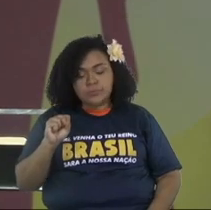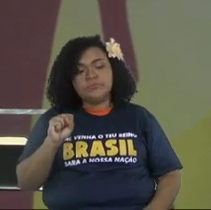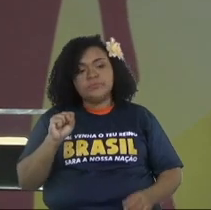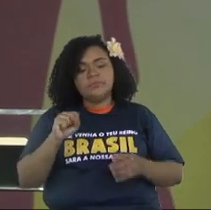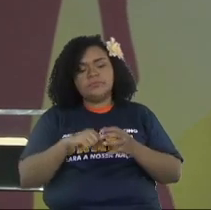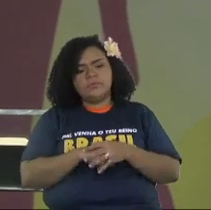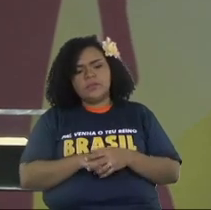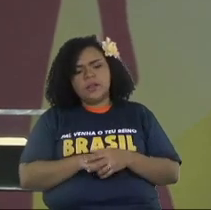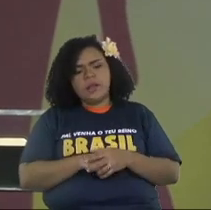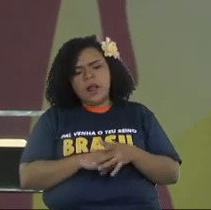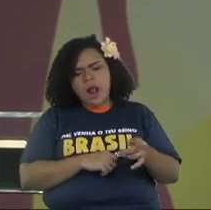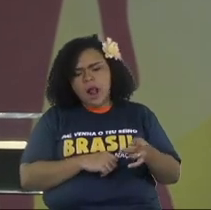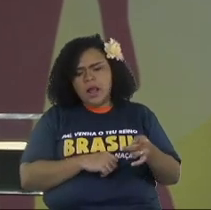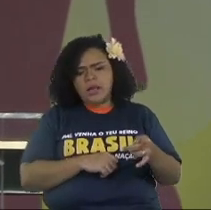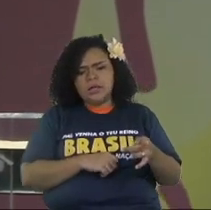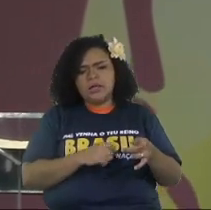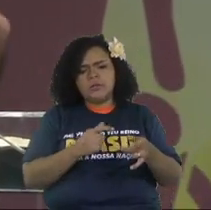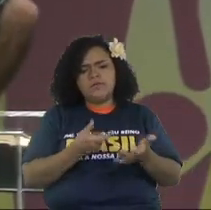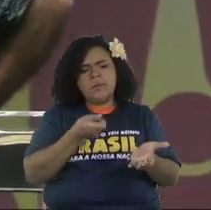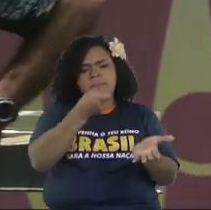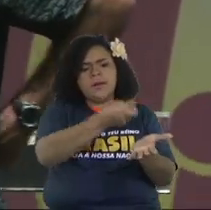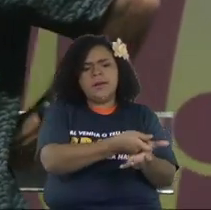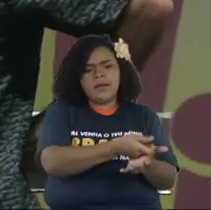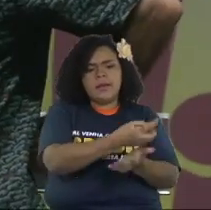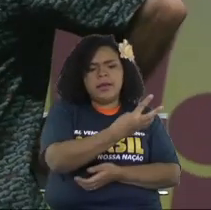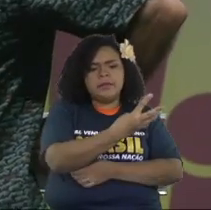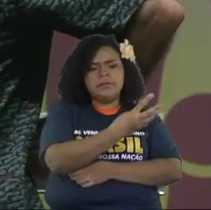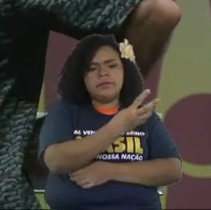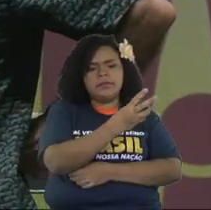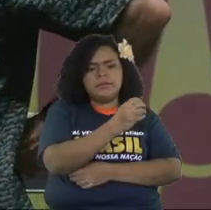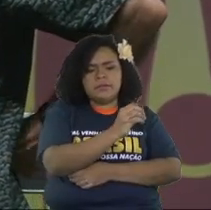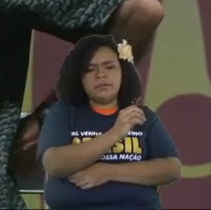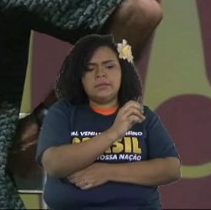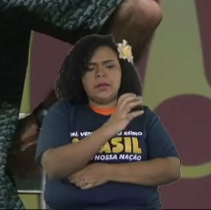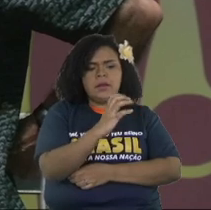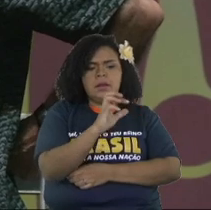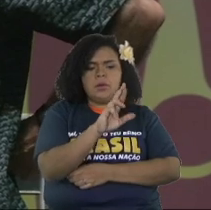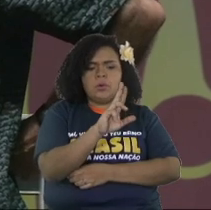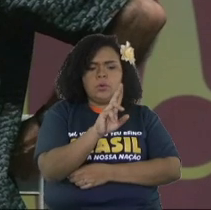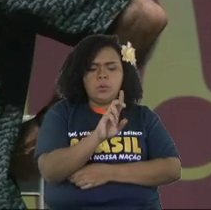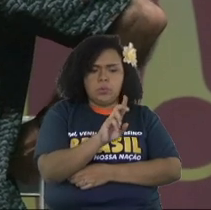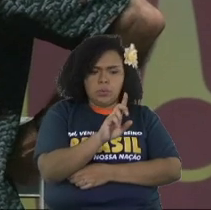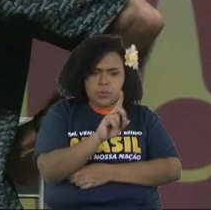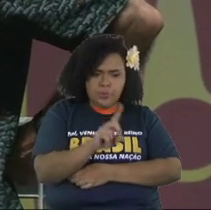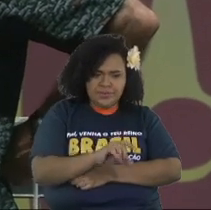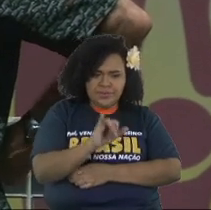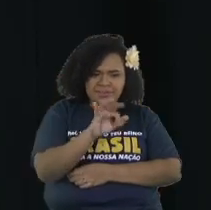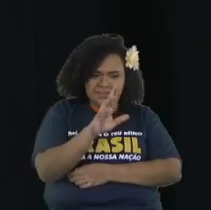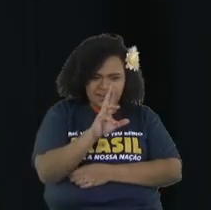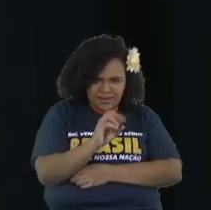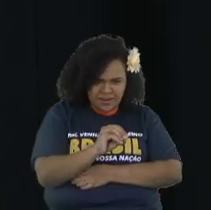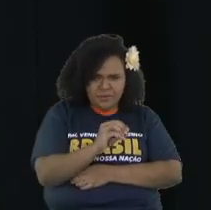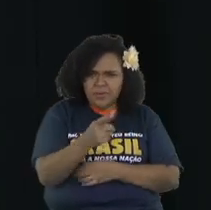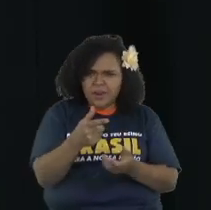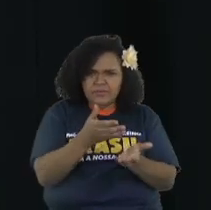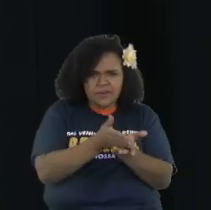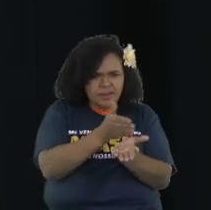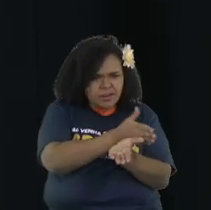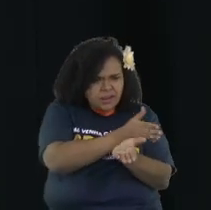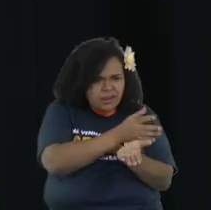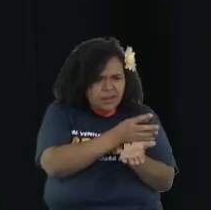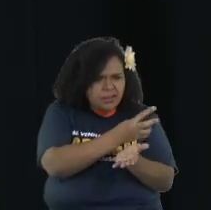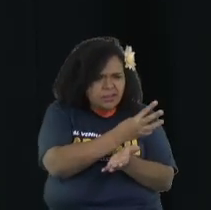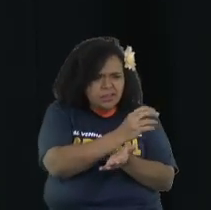Brazilian bill Brazilian money at the time and they're gonna pay at least 30 and they're gonna get only 70